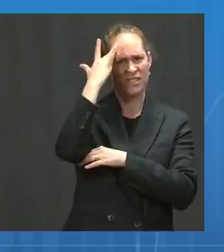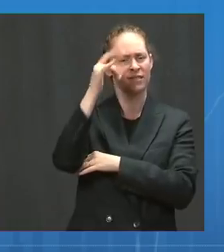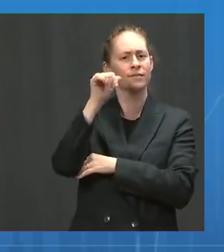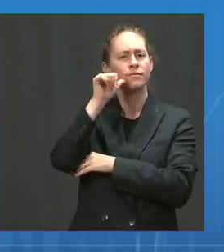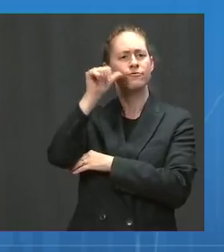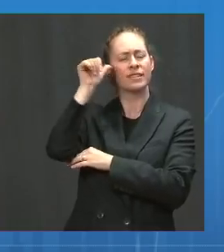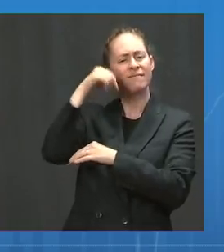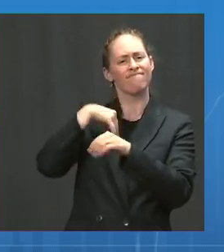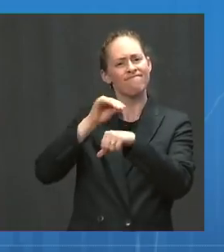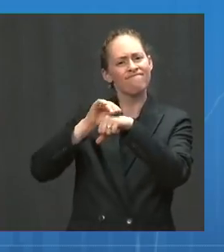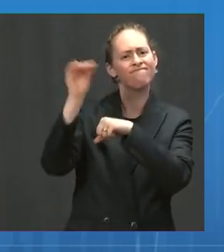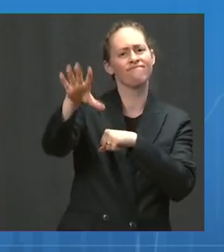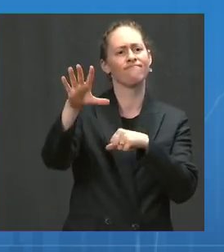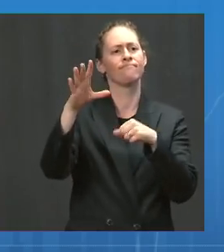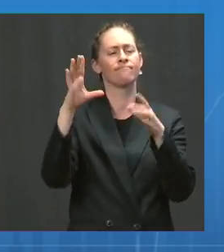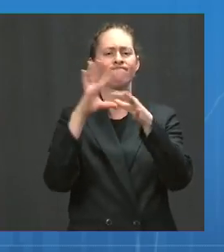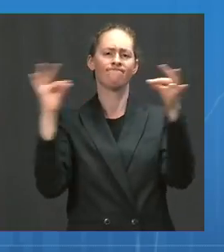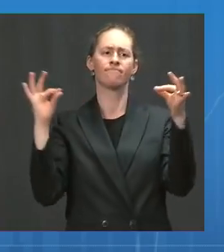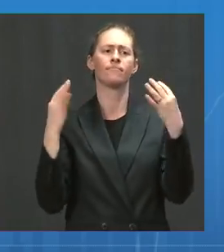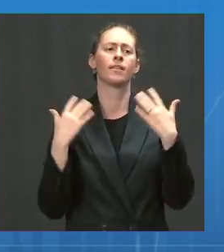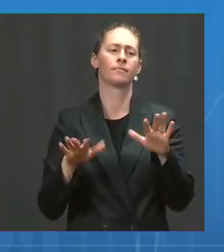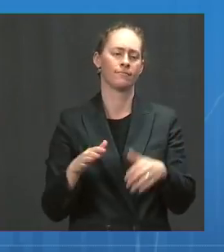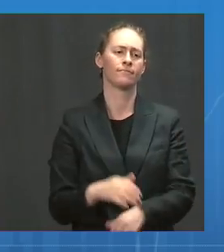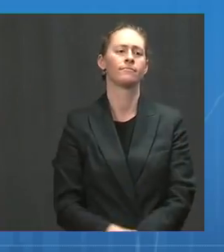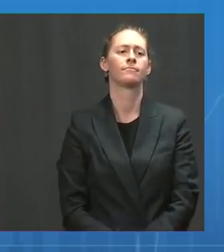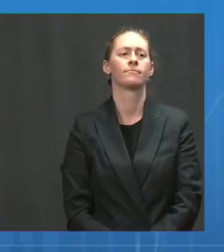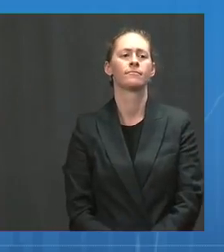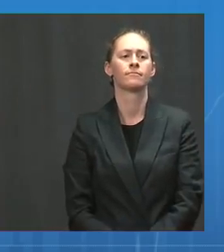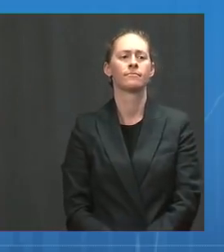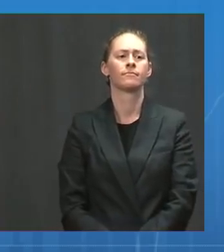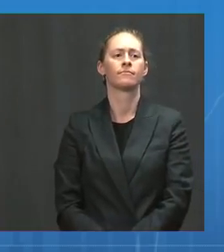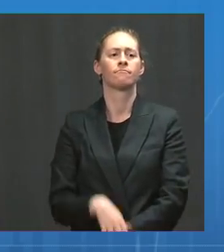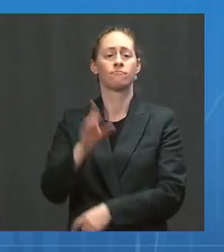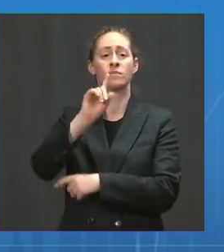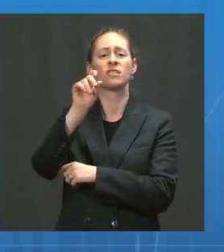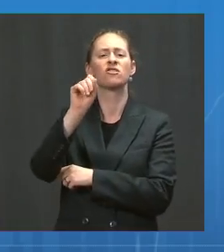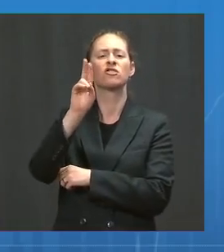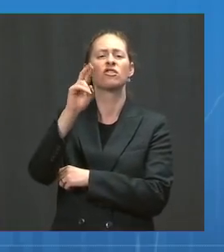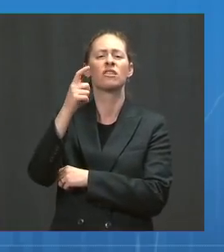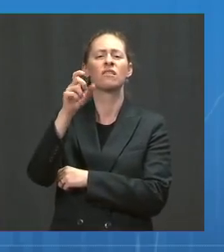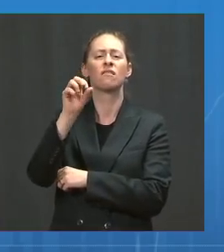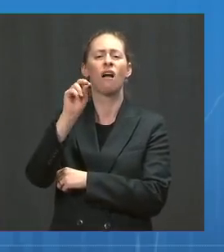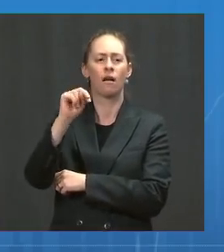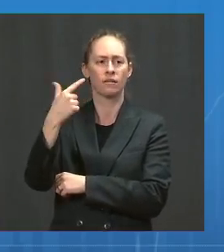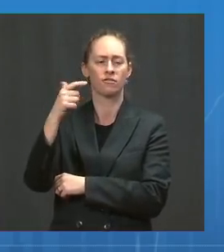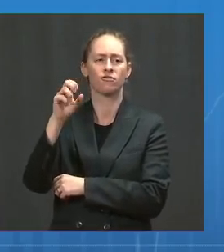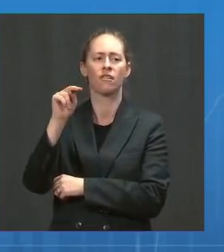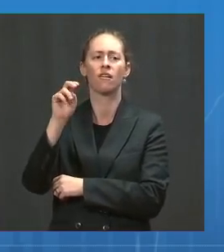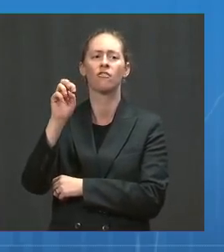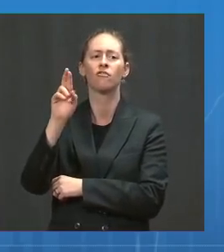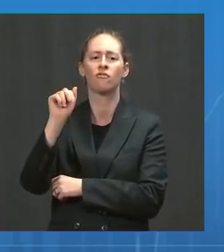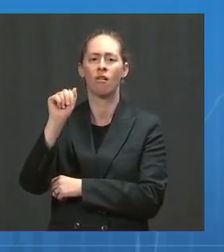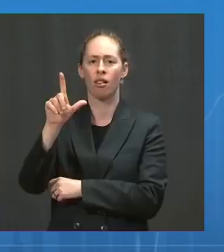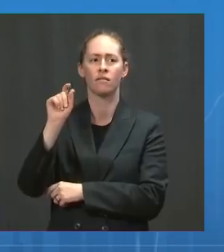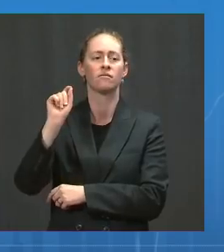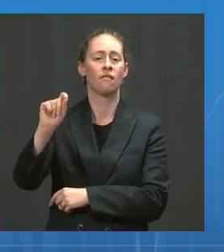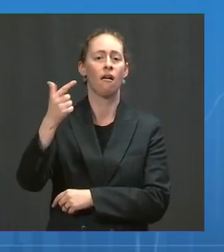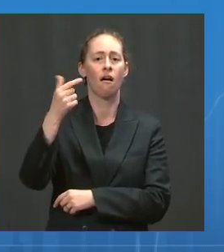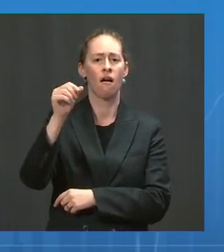the full advisory at surgeongeneral.gov forward slash health misinformation. Thanks for your time, and I'll pass it back to Jeff.